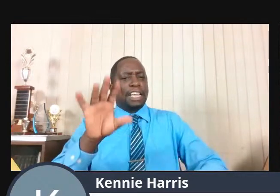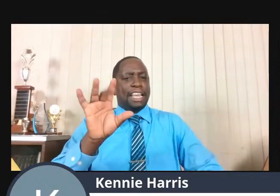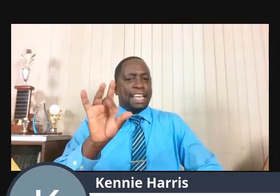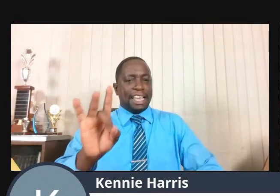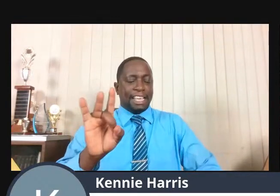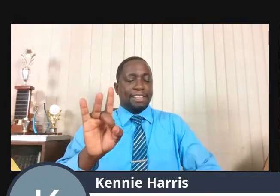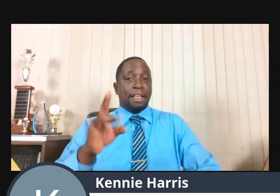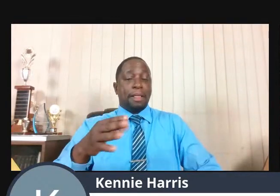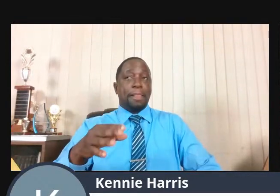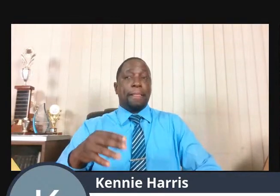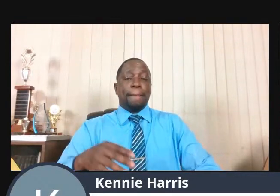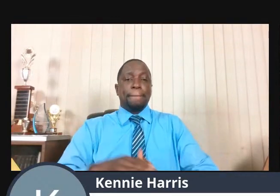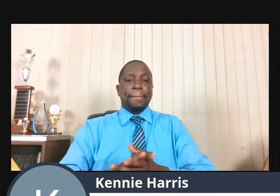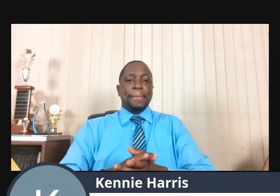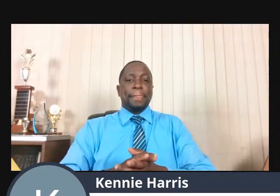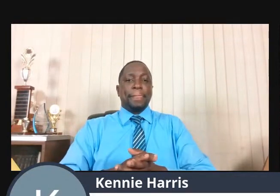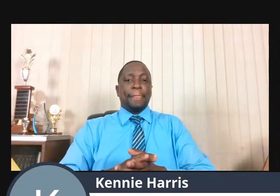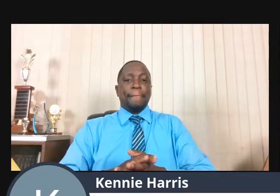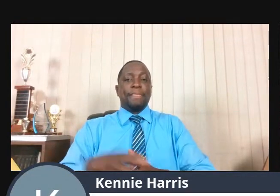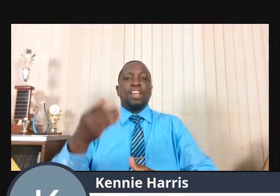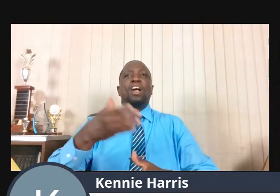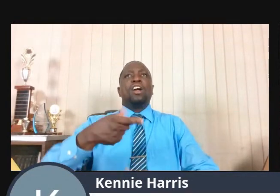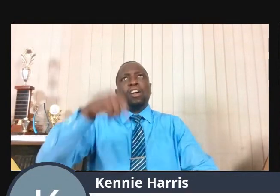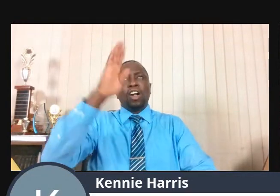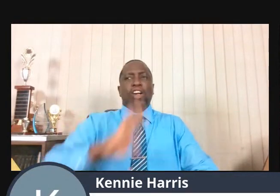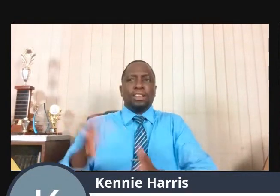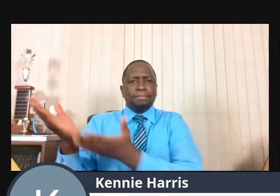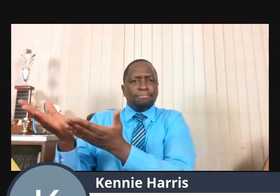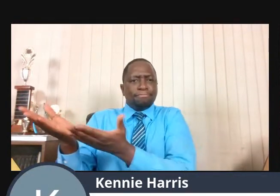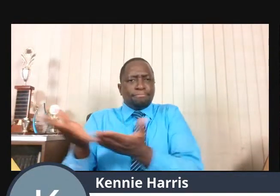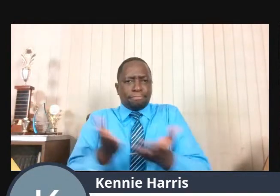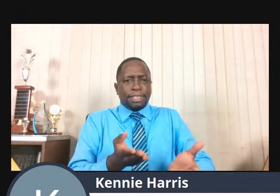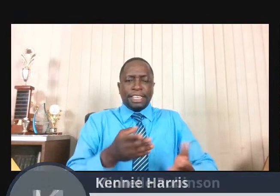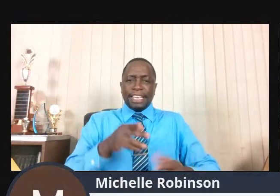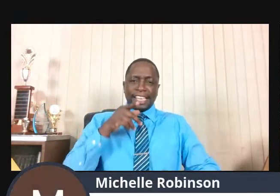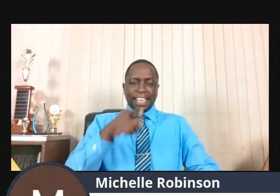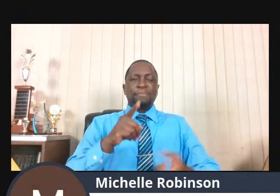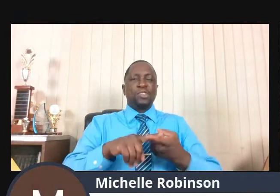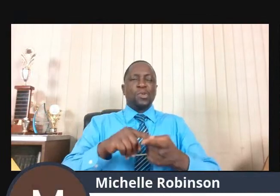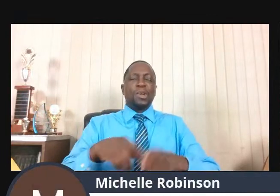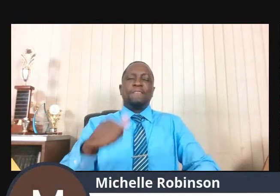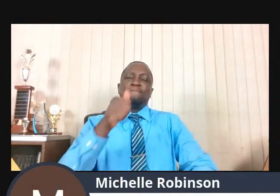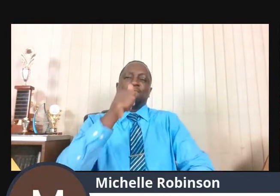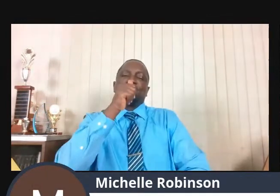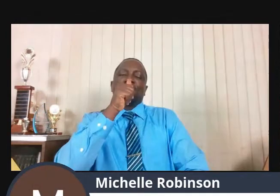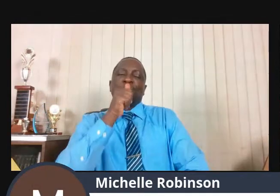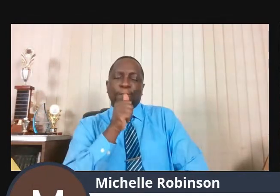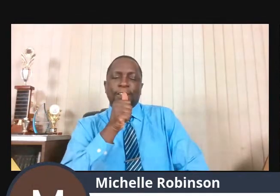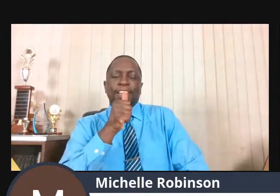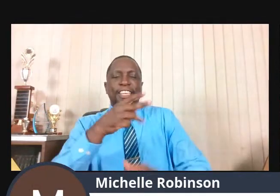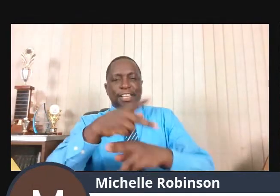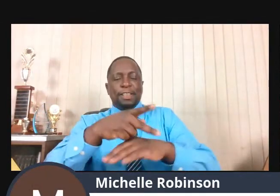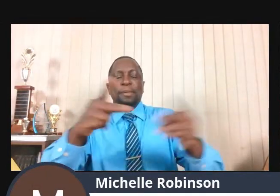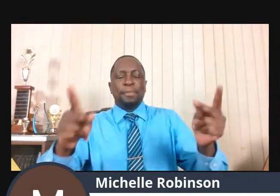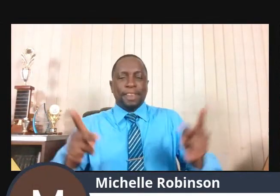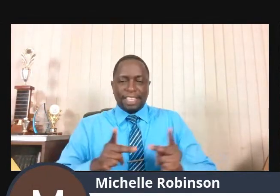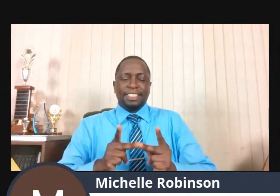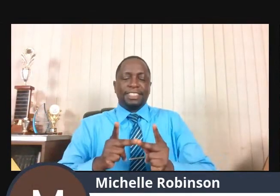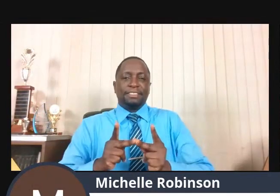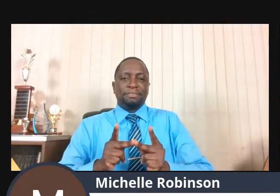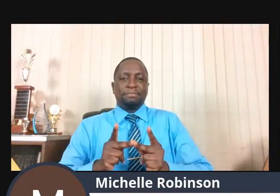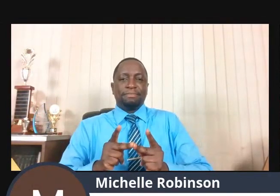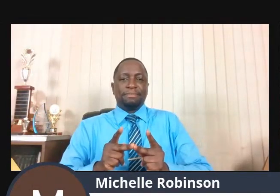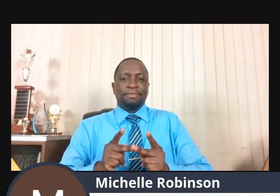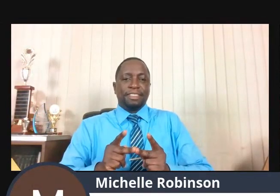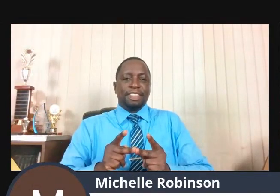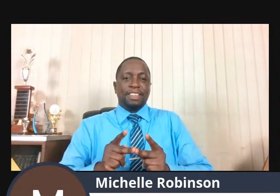got up and ate and drank. Strengthened by that food, he traveled 40 days and